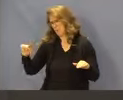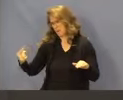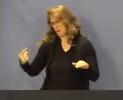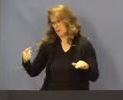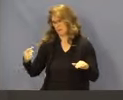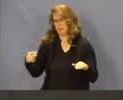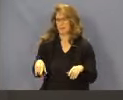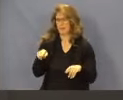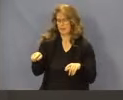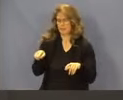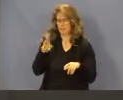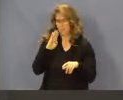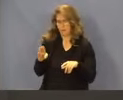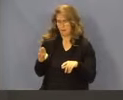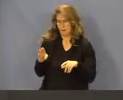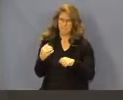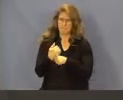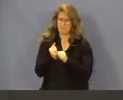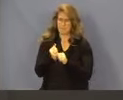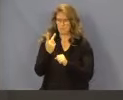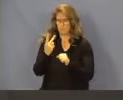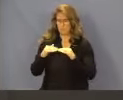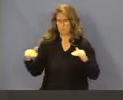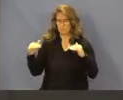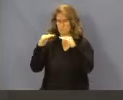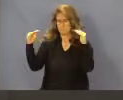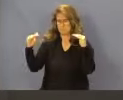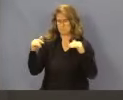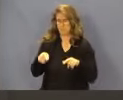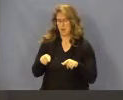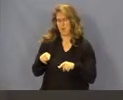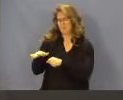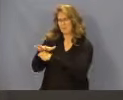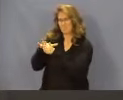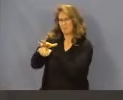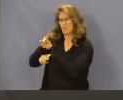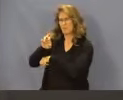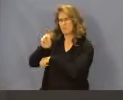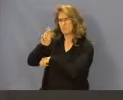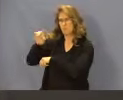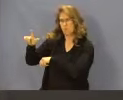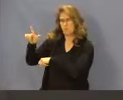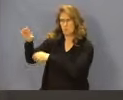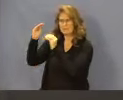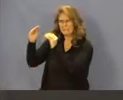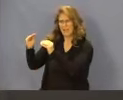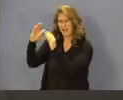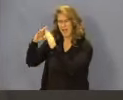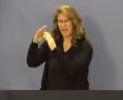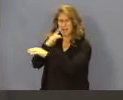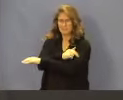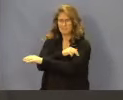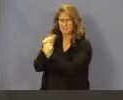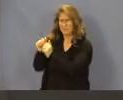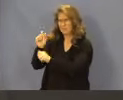This change will create a two-tier structure, adding rural teaching hospitals with between 0.1 and 4